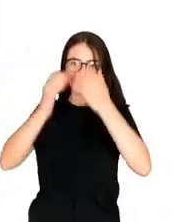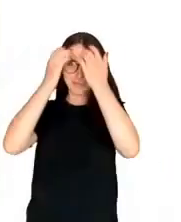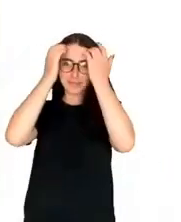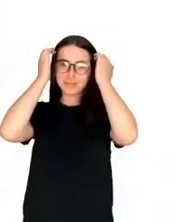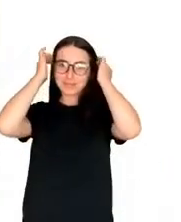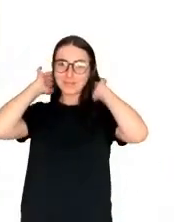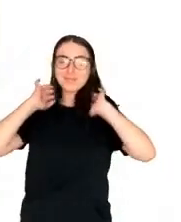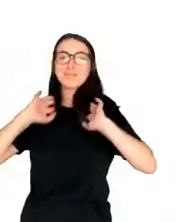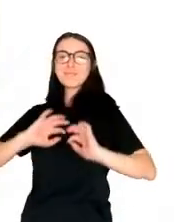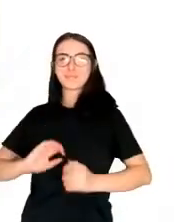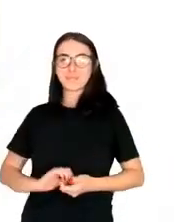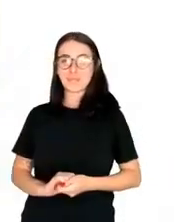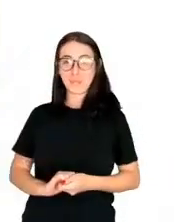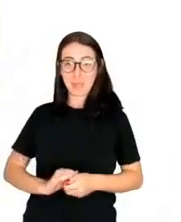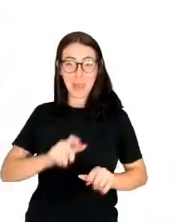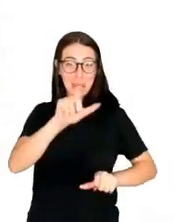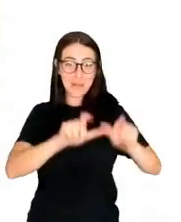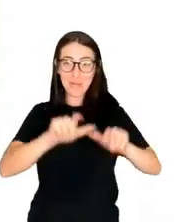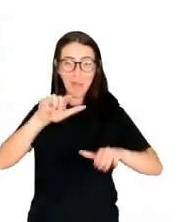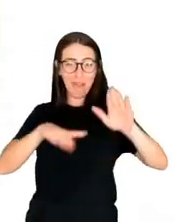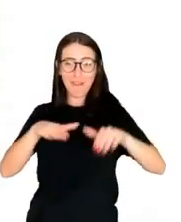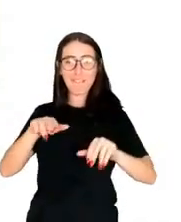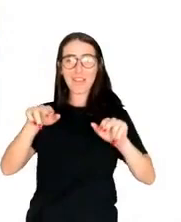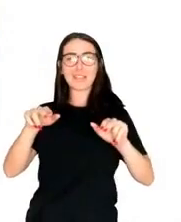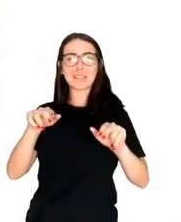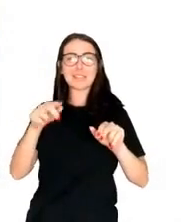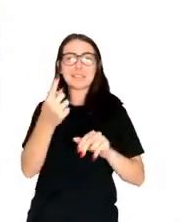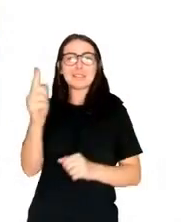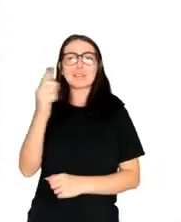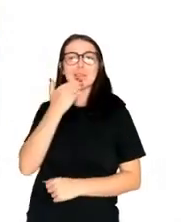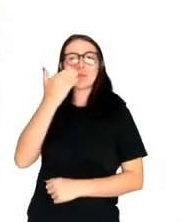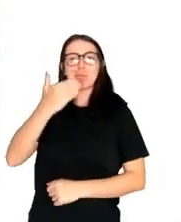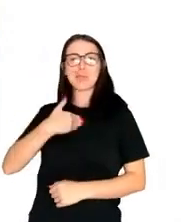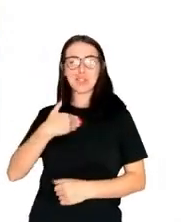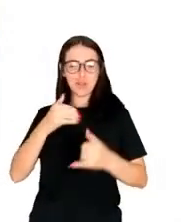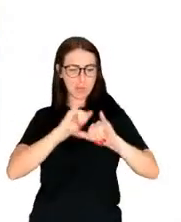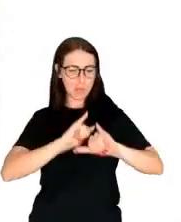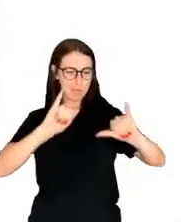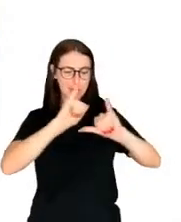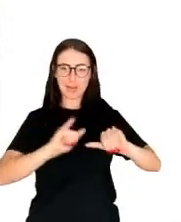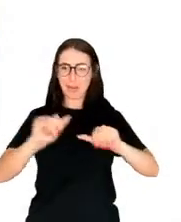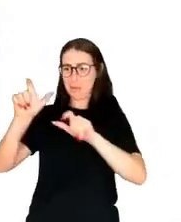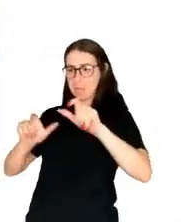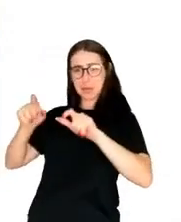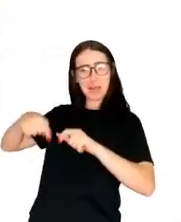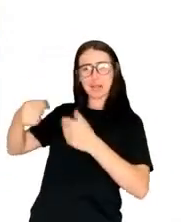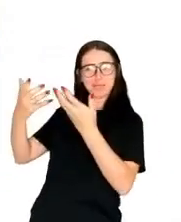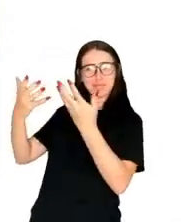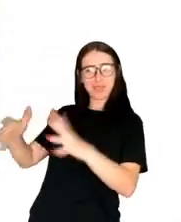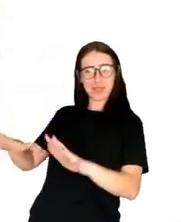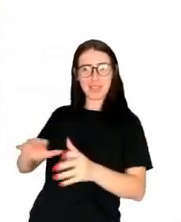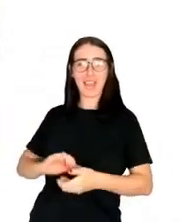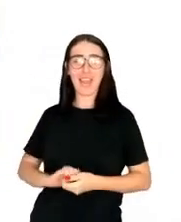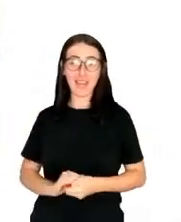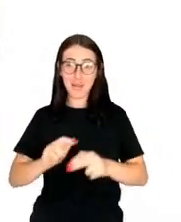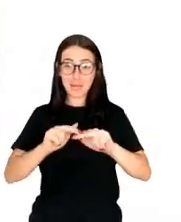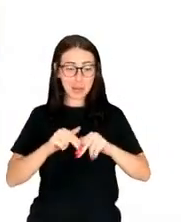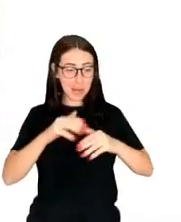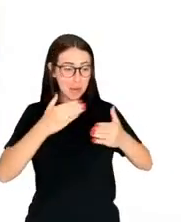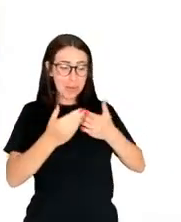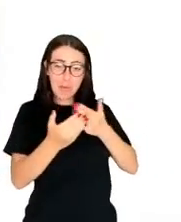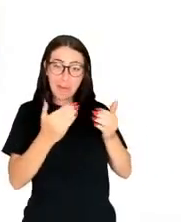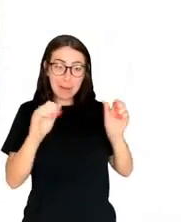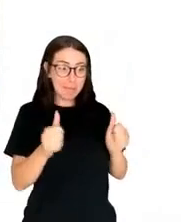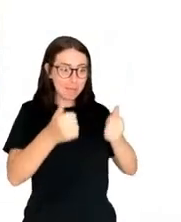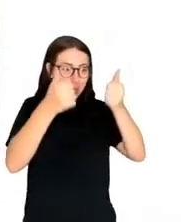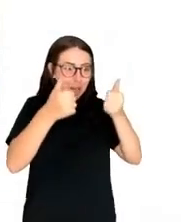improvement you can make in the advertising targeting makes it feel less irrelevant. And it's great progress, even at